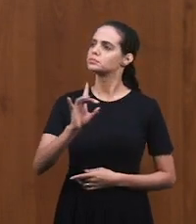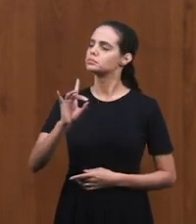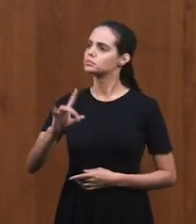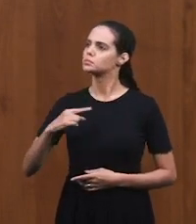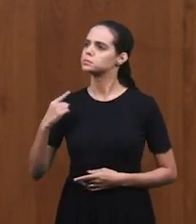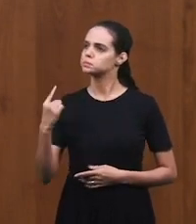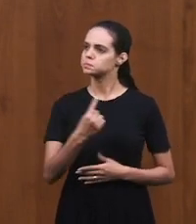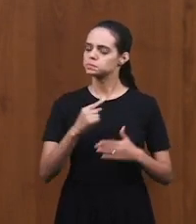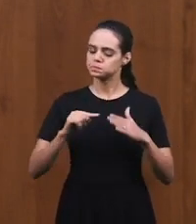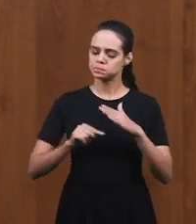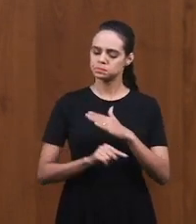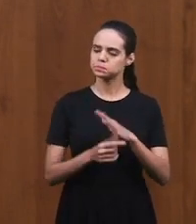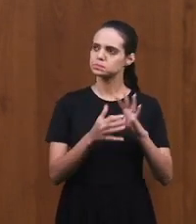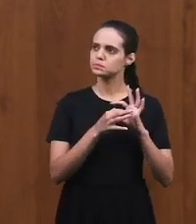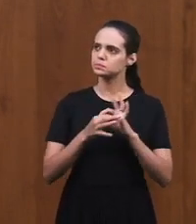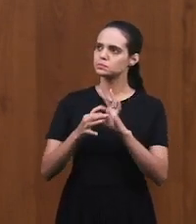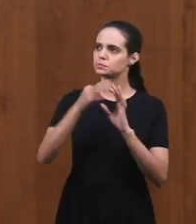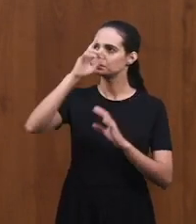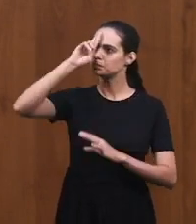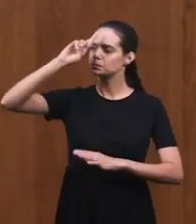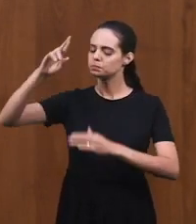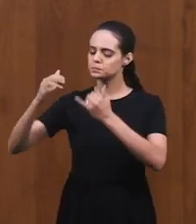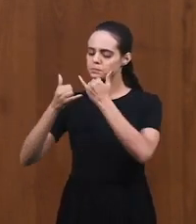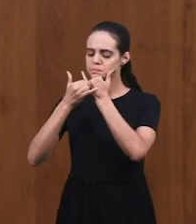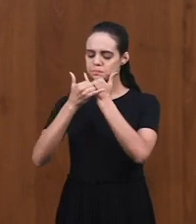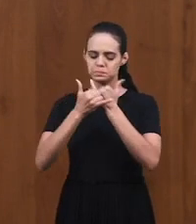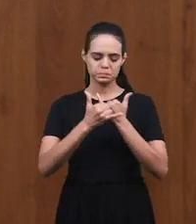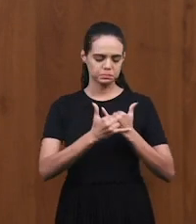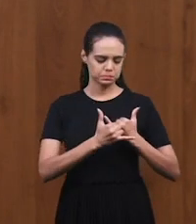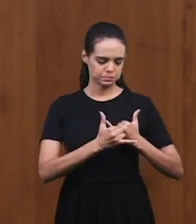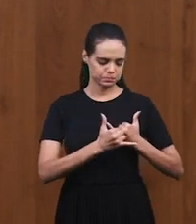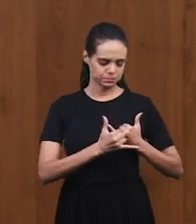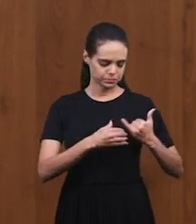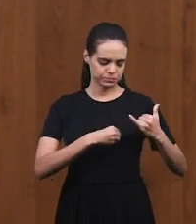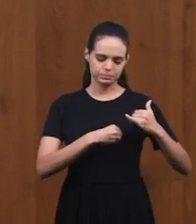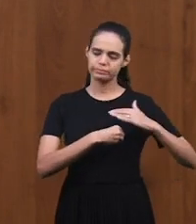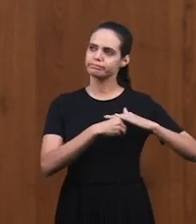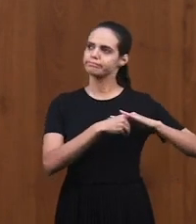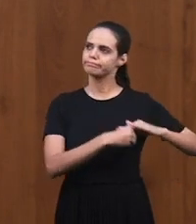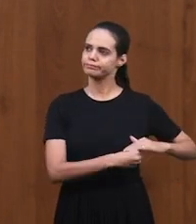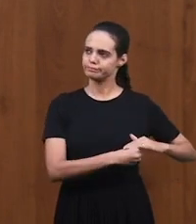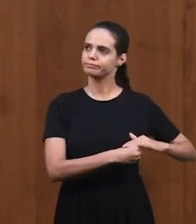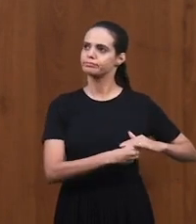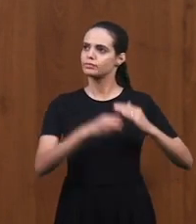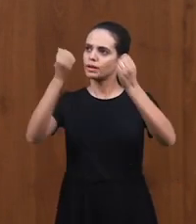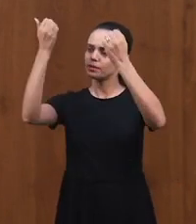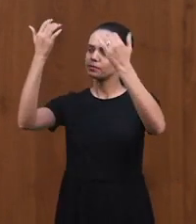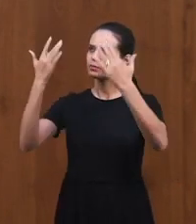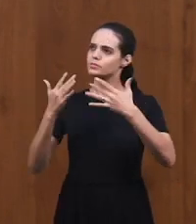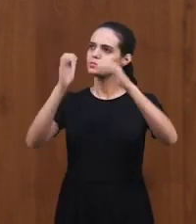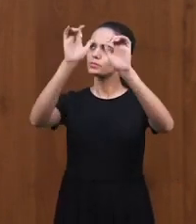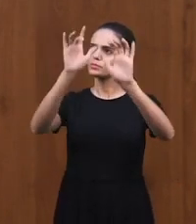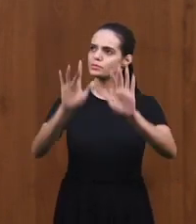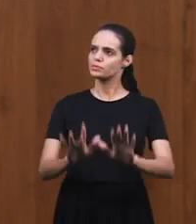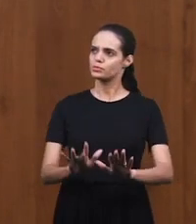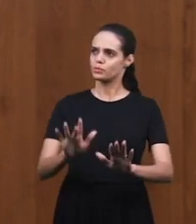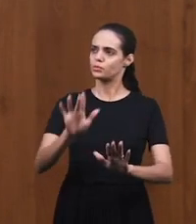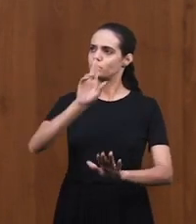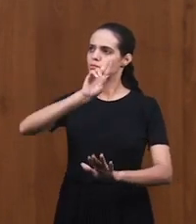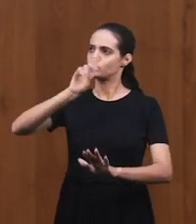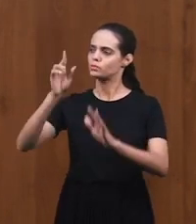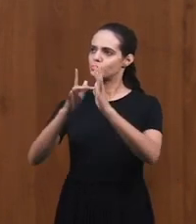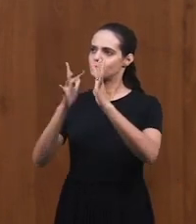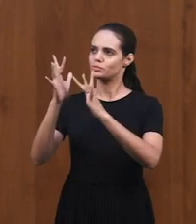Perfect us in your presence, giving us fellowship with you. Forgive our mistakes, Lord. And bless us, we plead in Jesus'